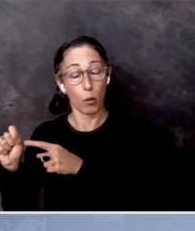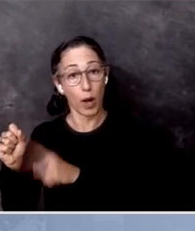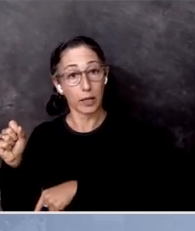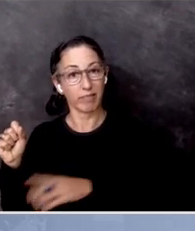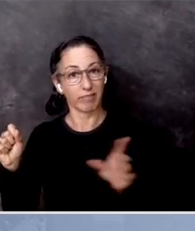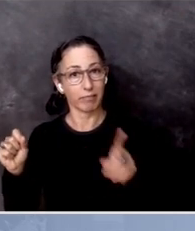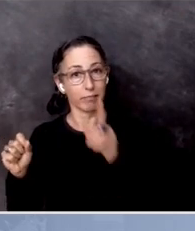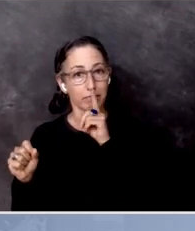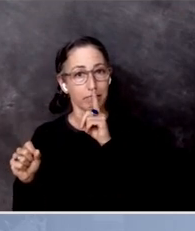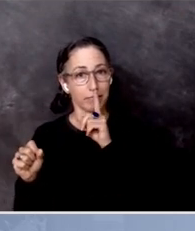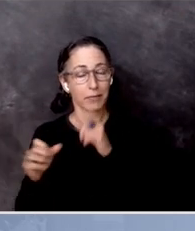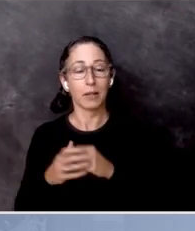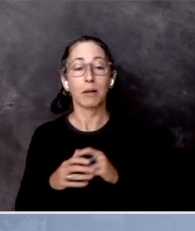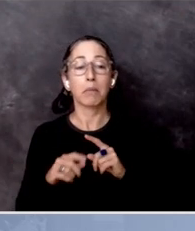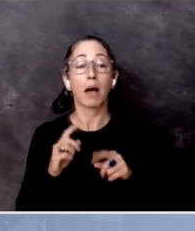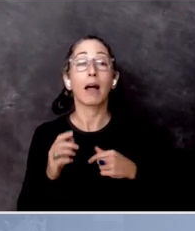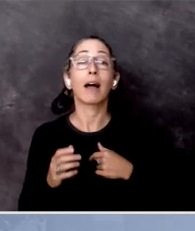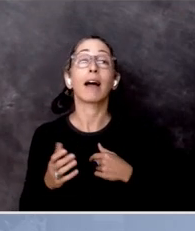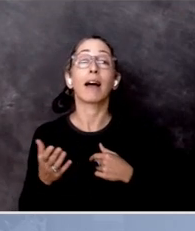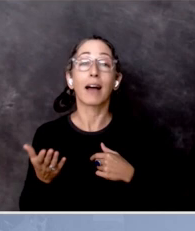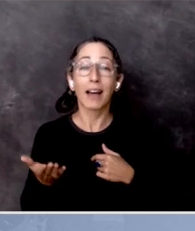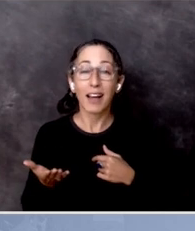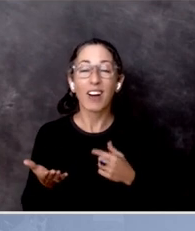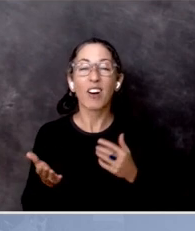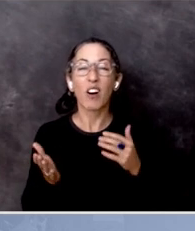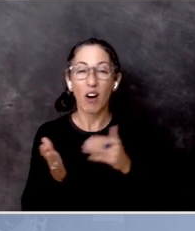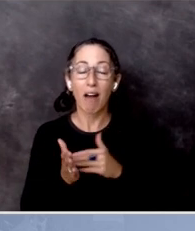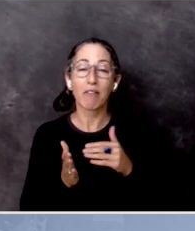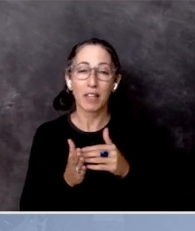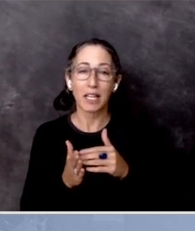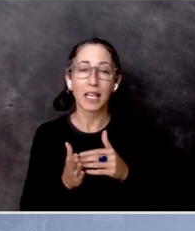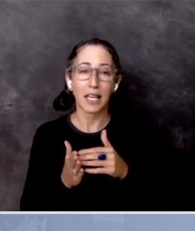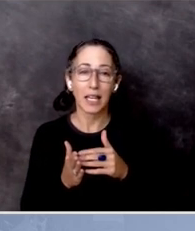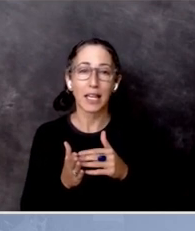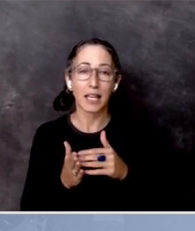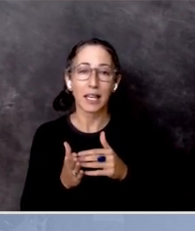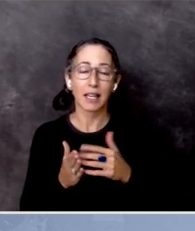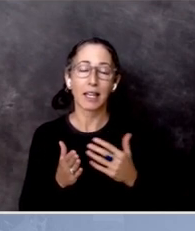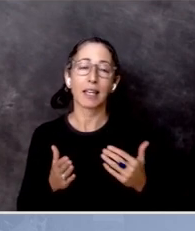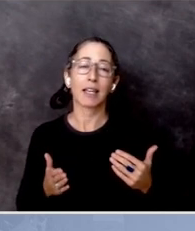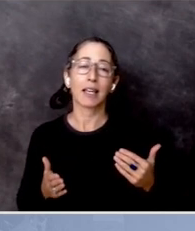And so a lot of times, I think our young men,